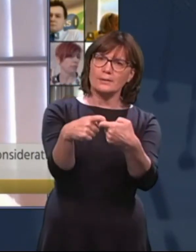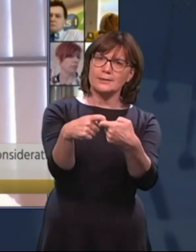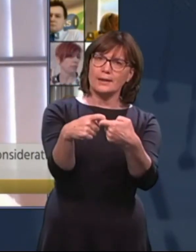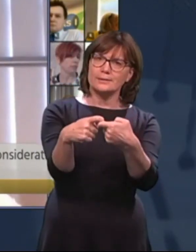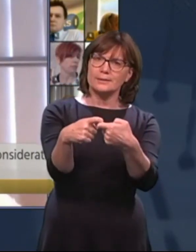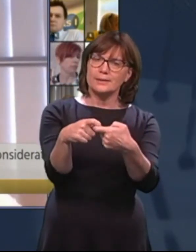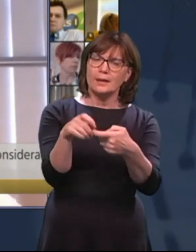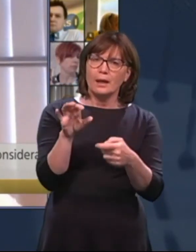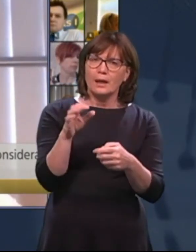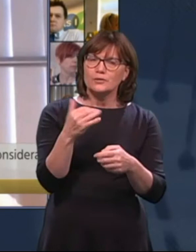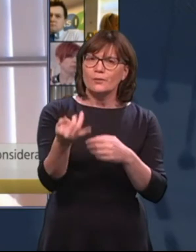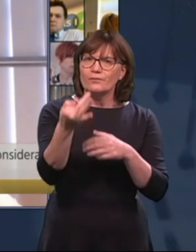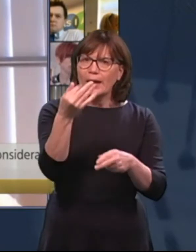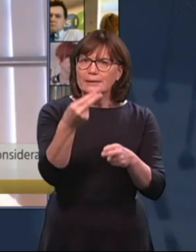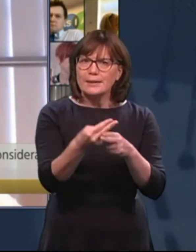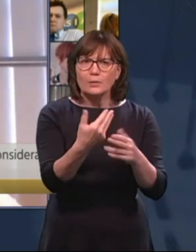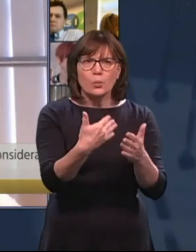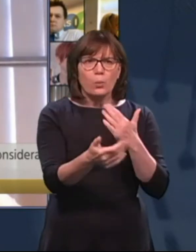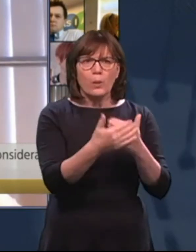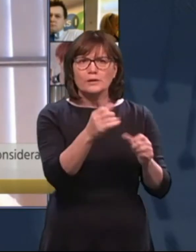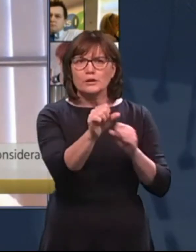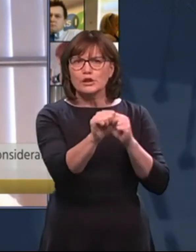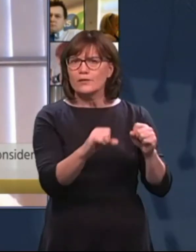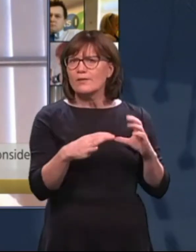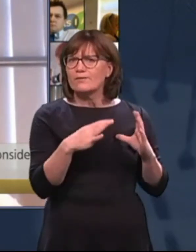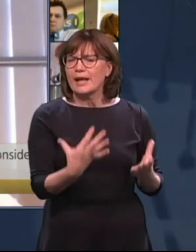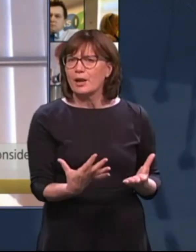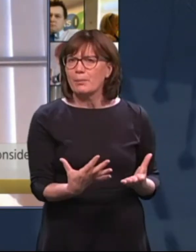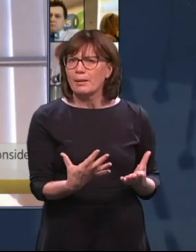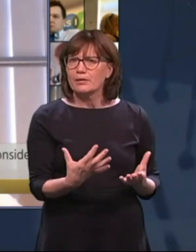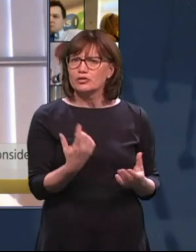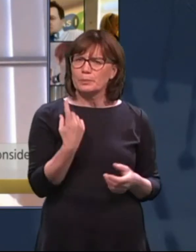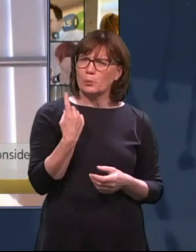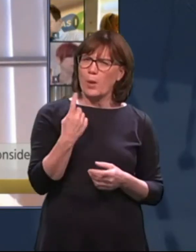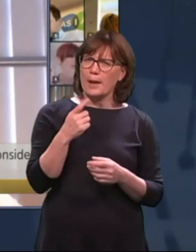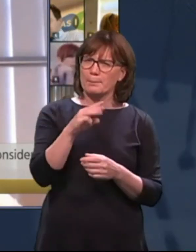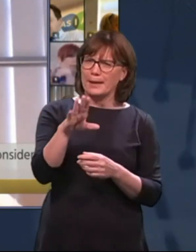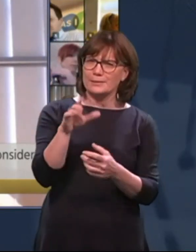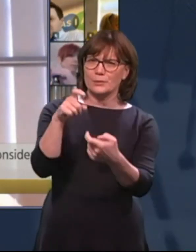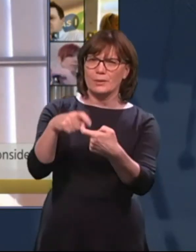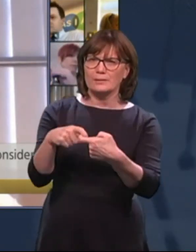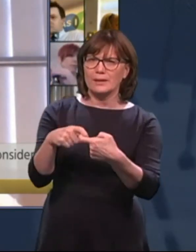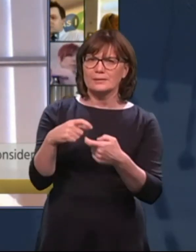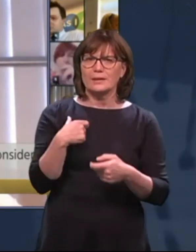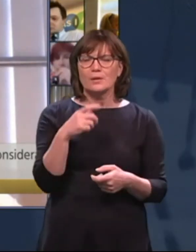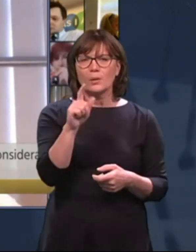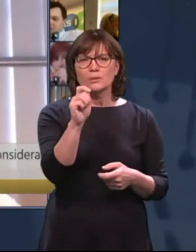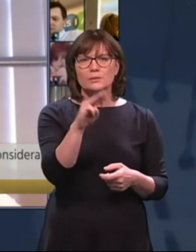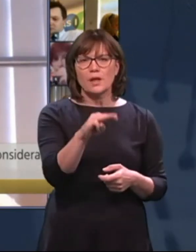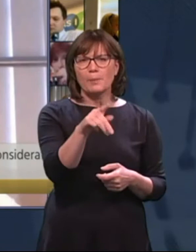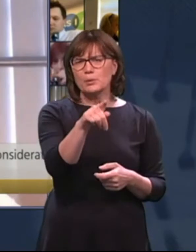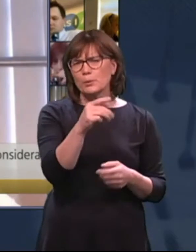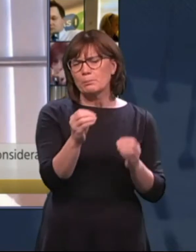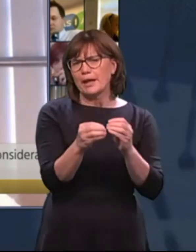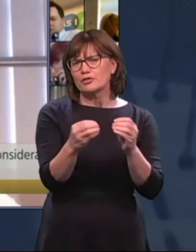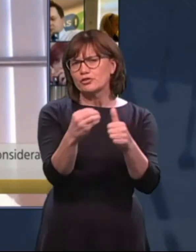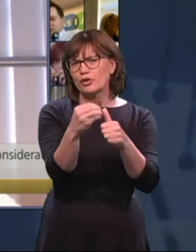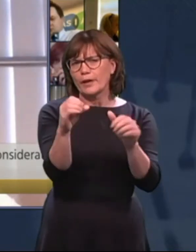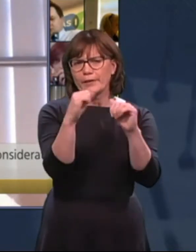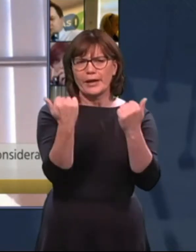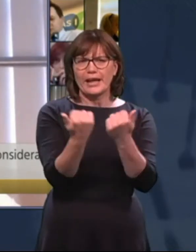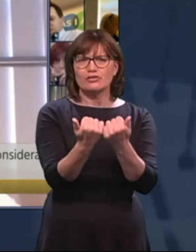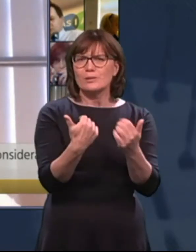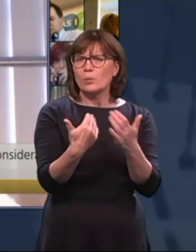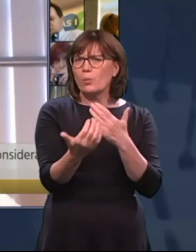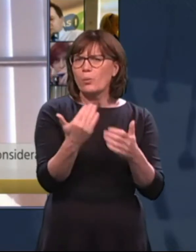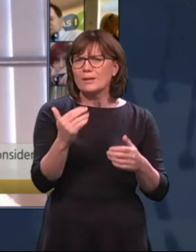the services? Tom, you specifically raised issues with agencies. So I'm wondering if you could elaborate on the